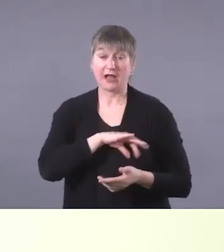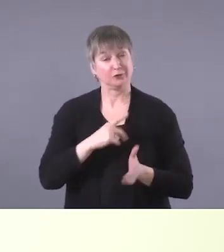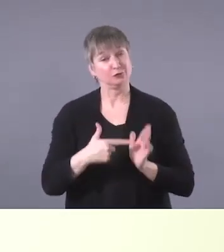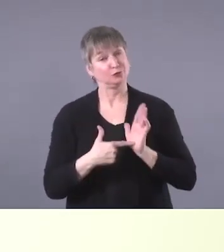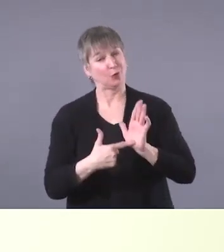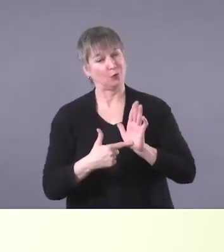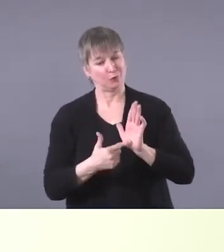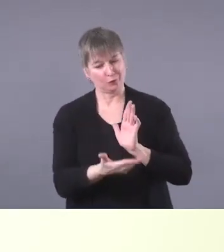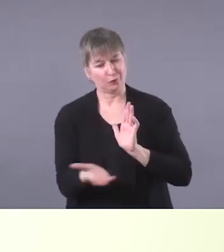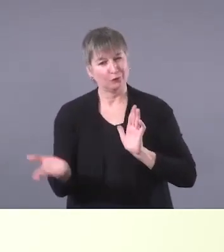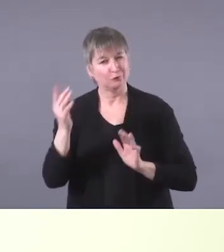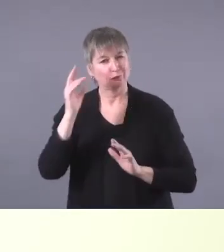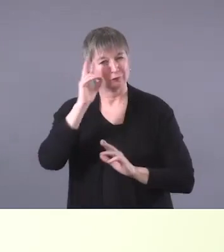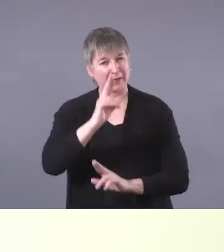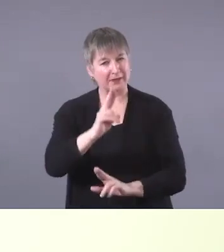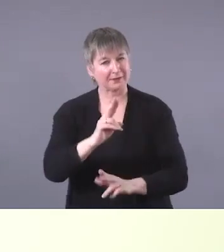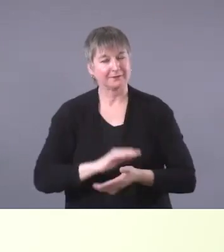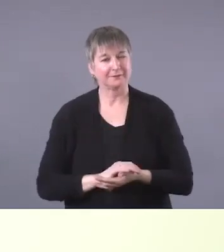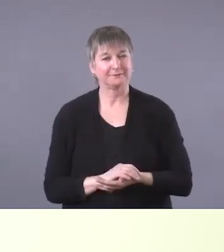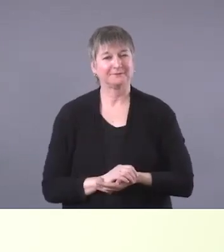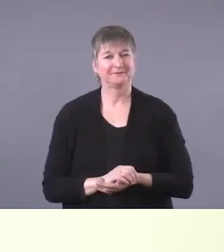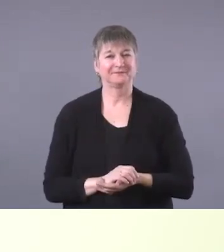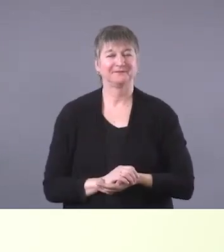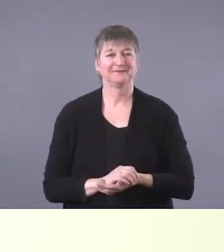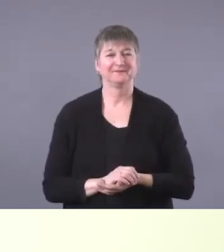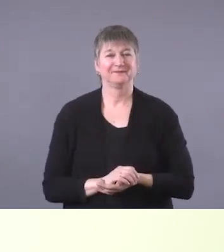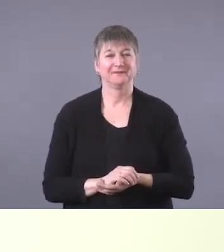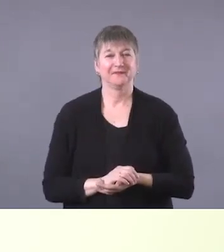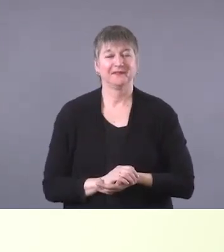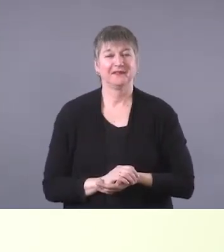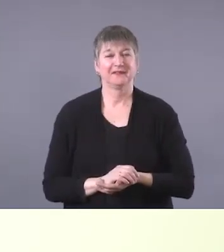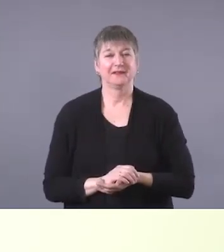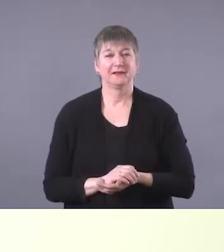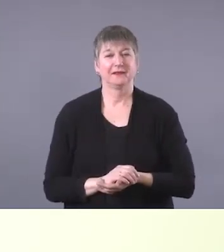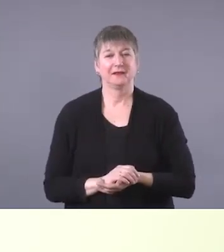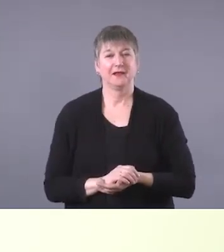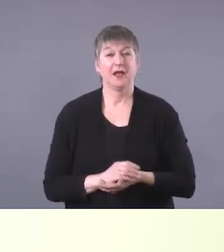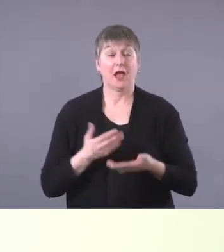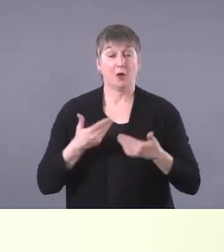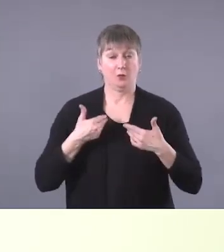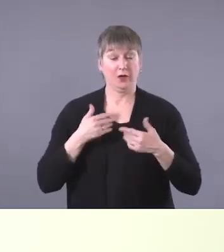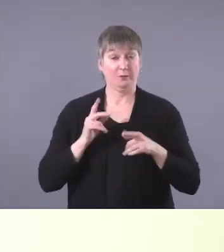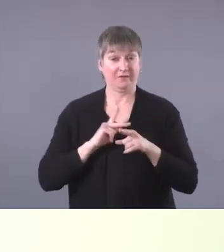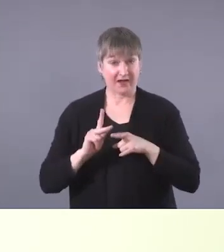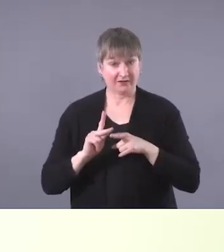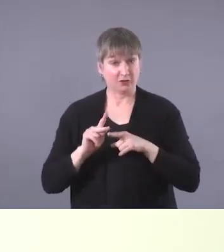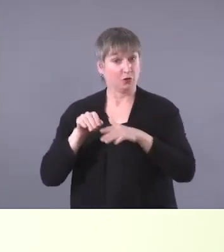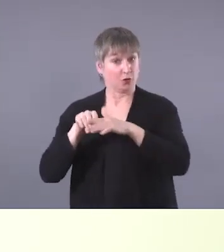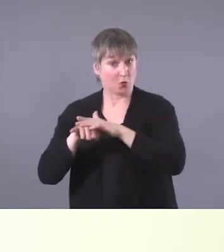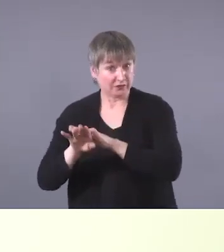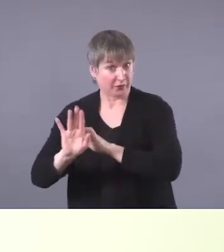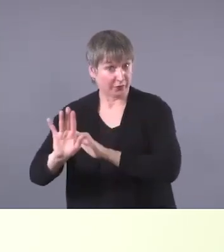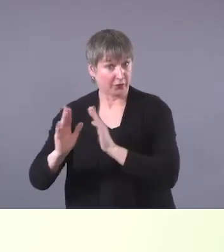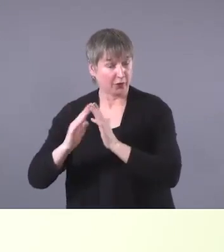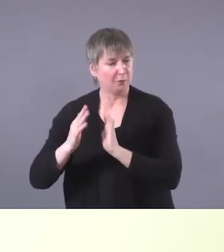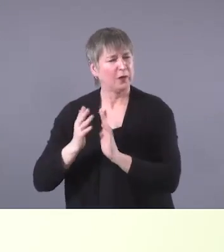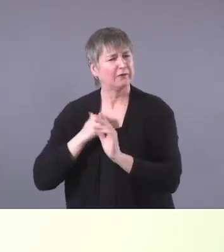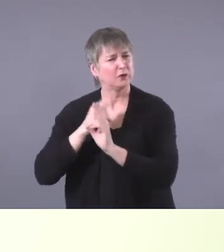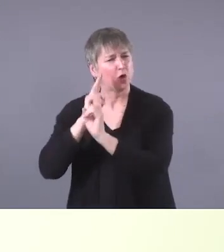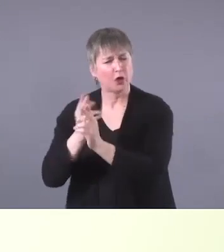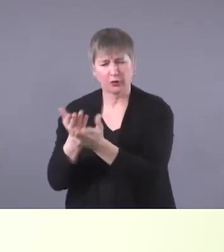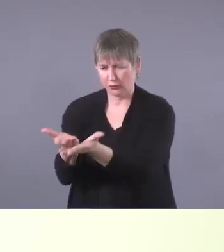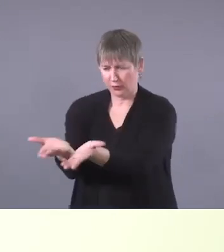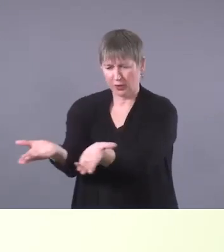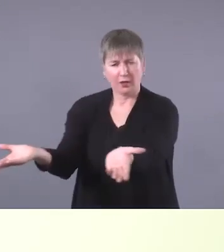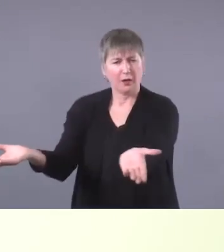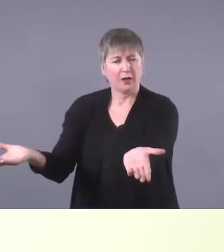respect, um, as professionals entering their community, we have a responsibility to honor who they are and where they're